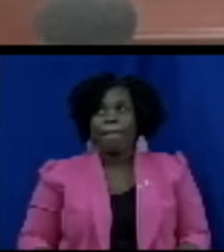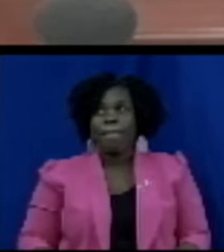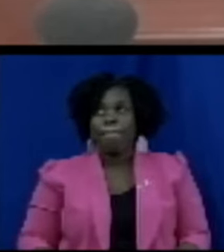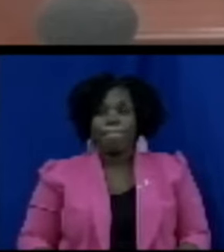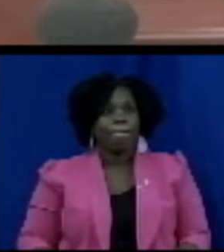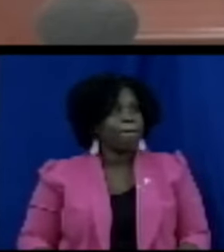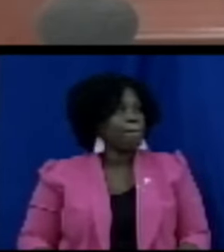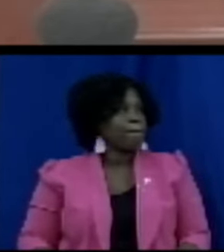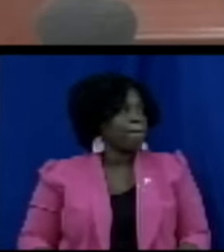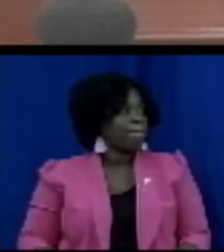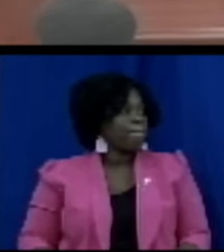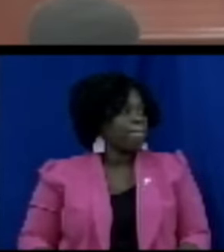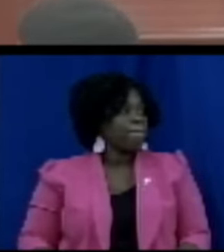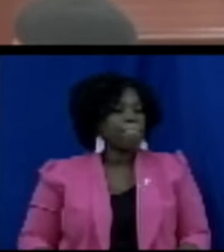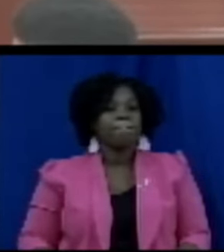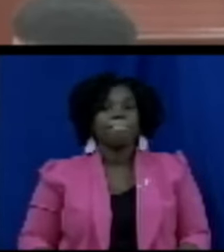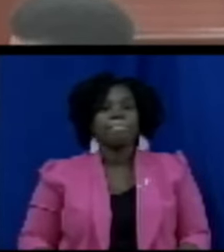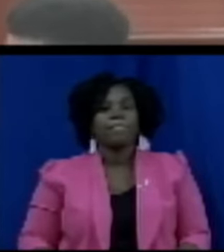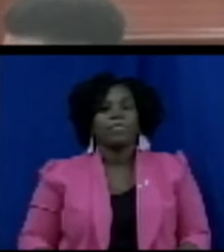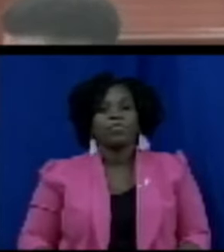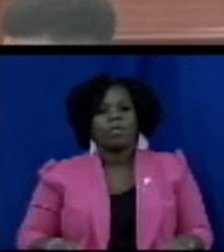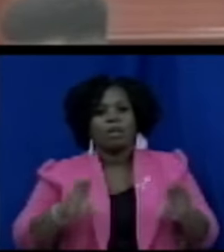a clause clauses one through five